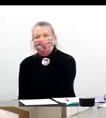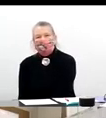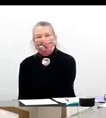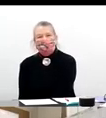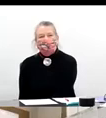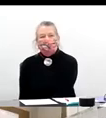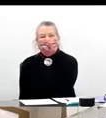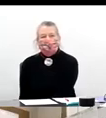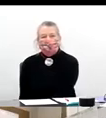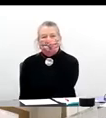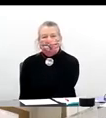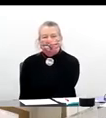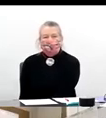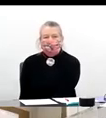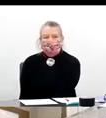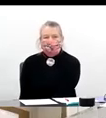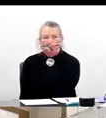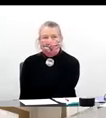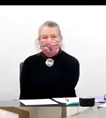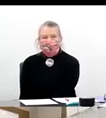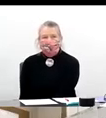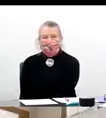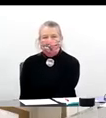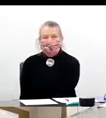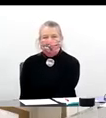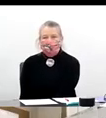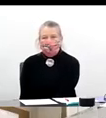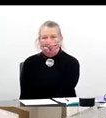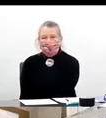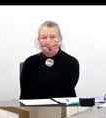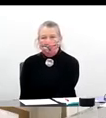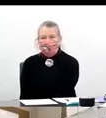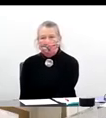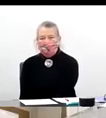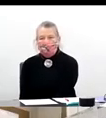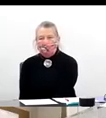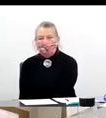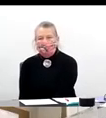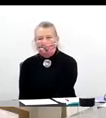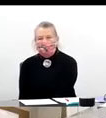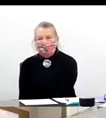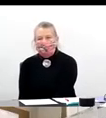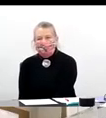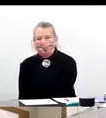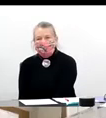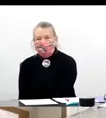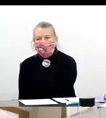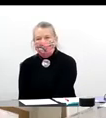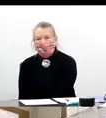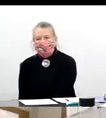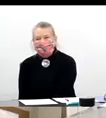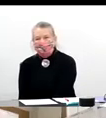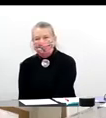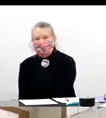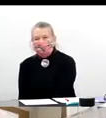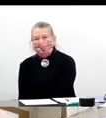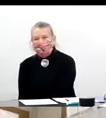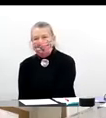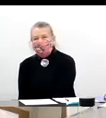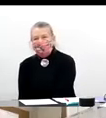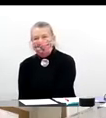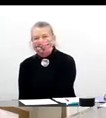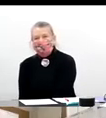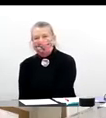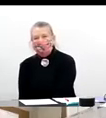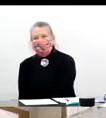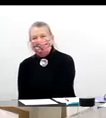NIH stood up many initiatives within a short period of time. And so Sally asked me